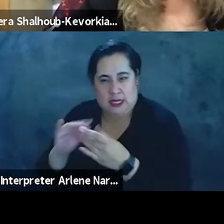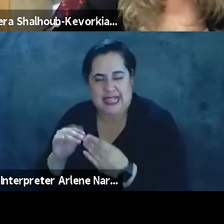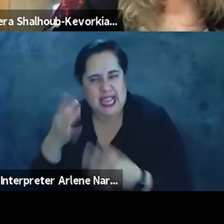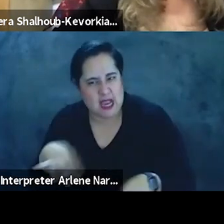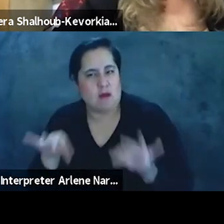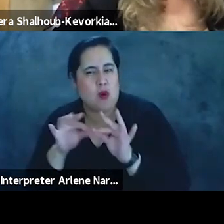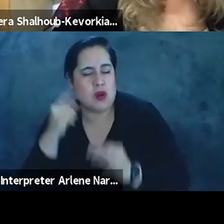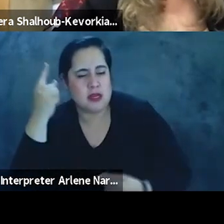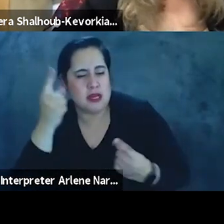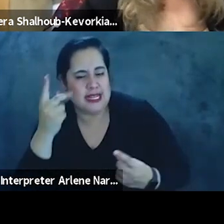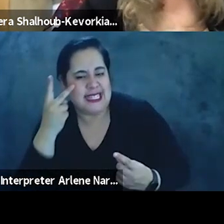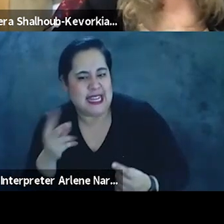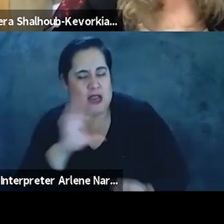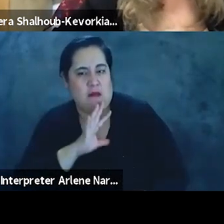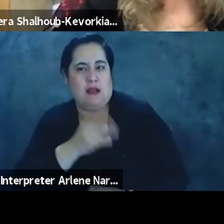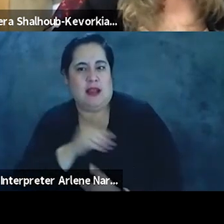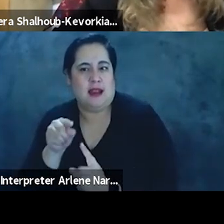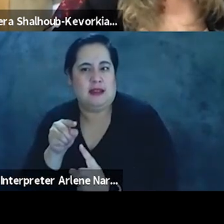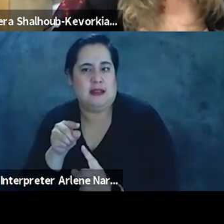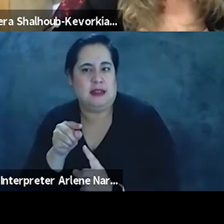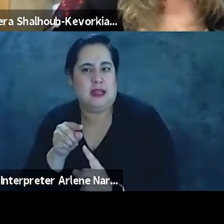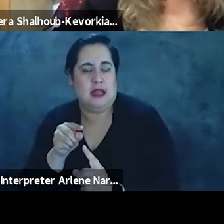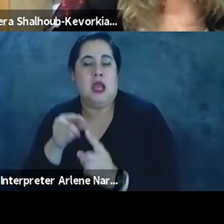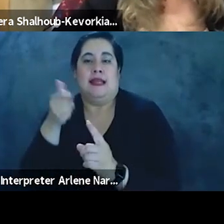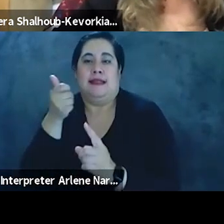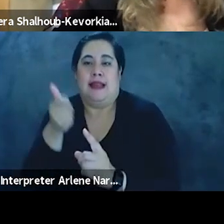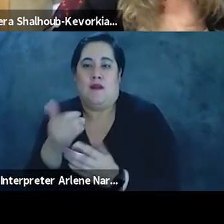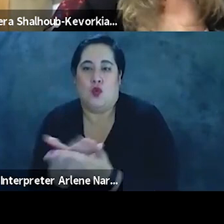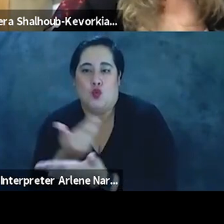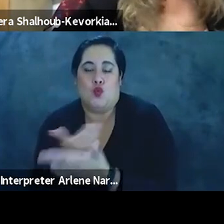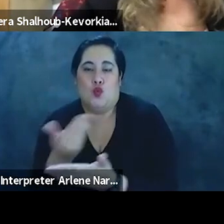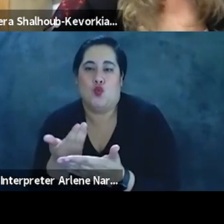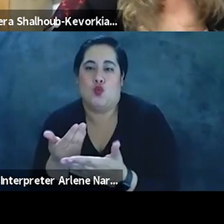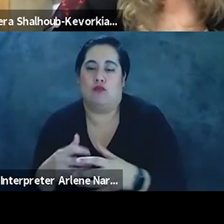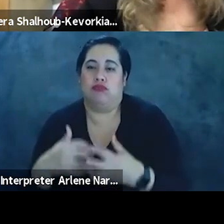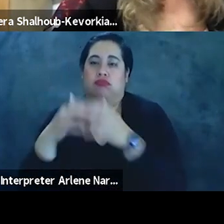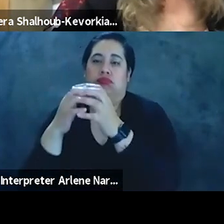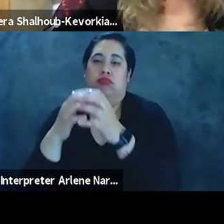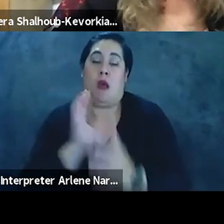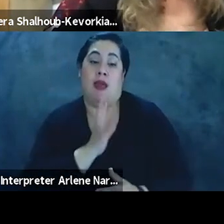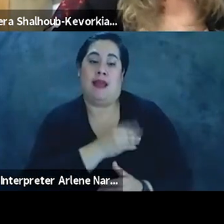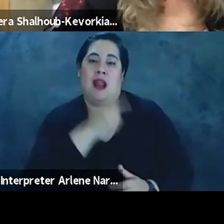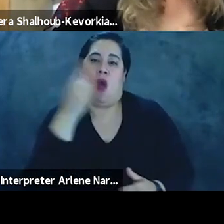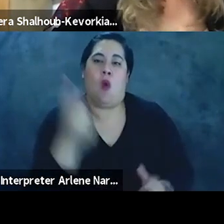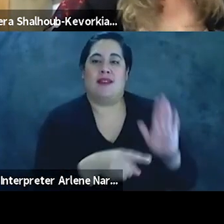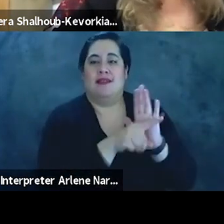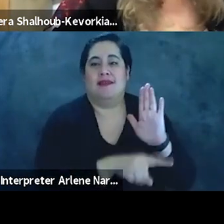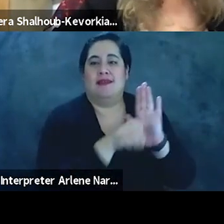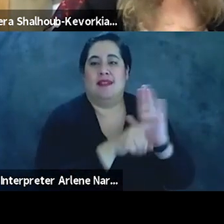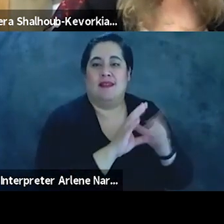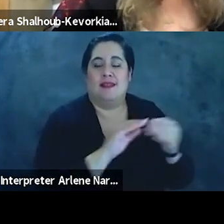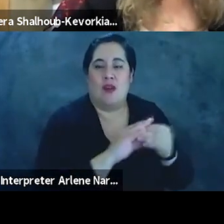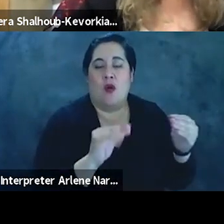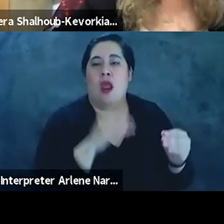in order to see the Palestine he himself knew. A Palestine often buried in negative representations as a place